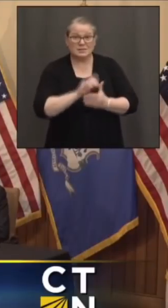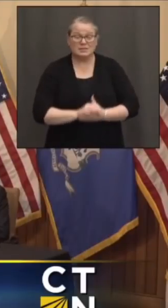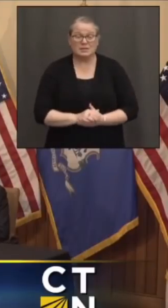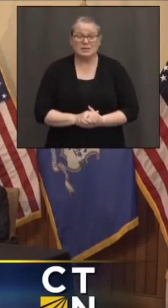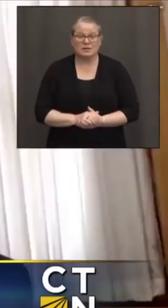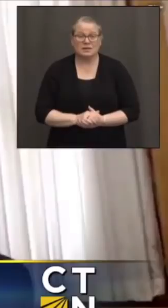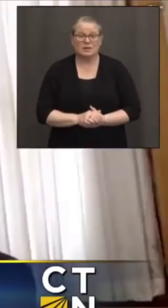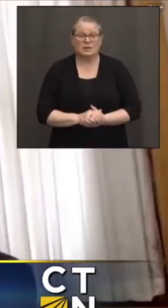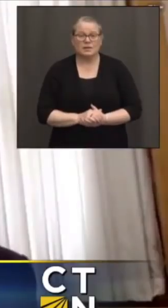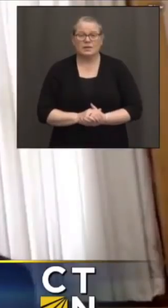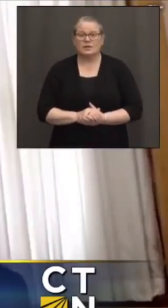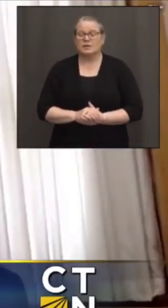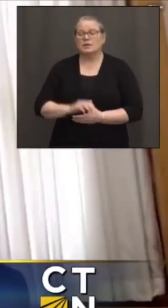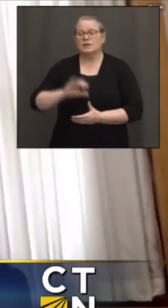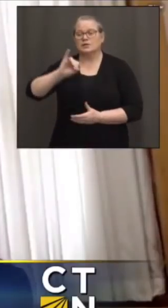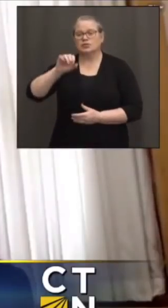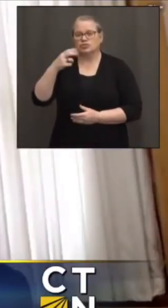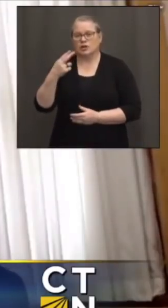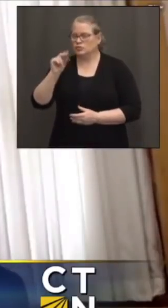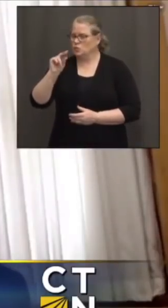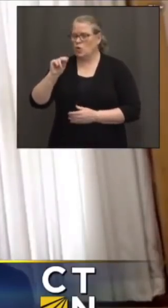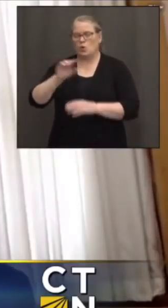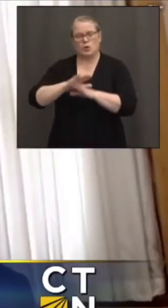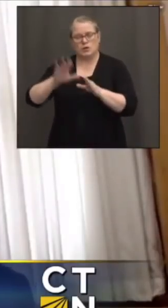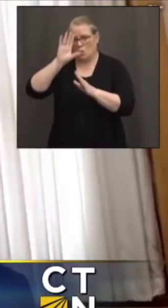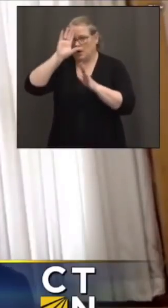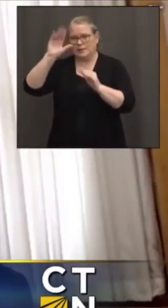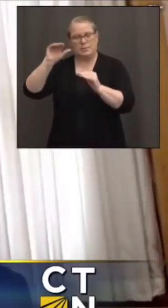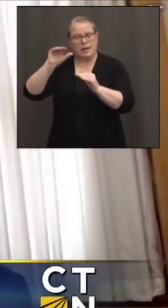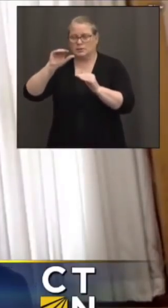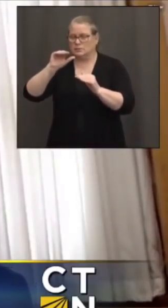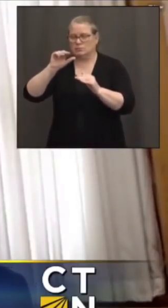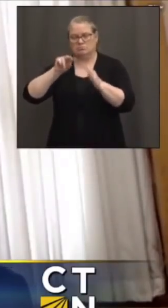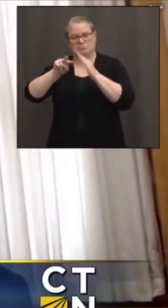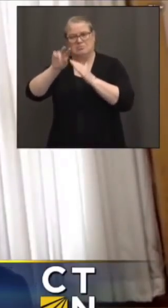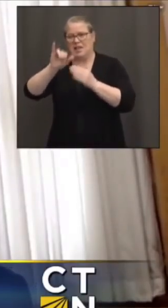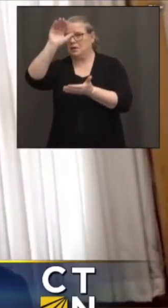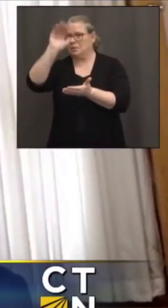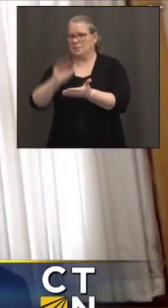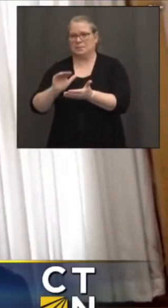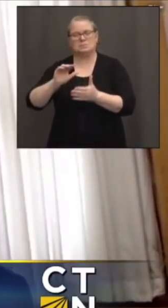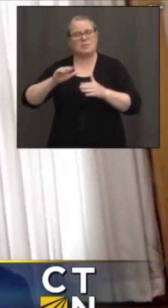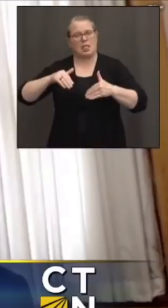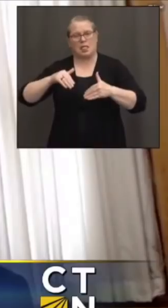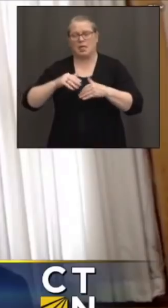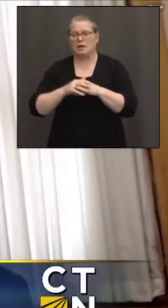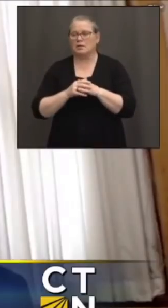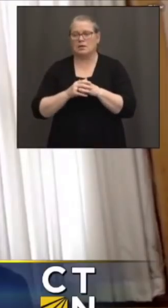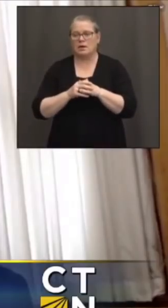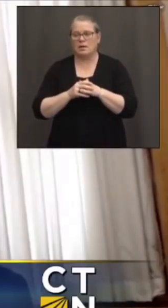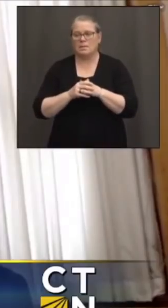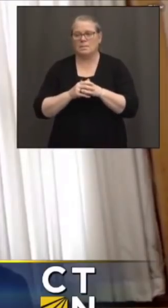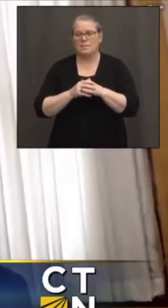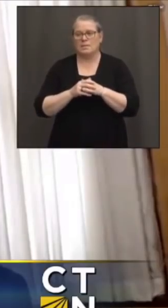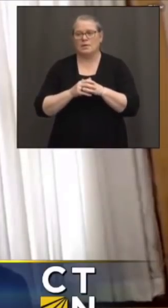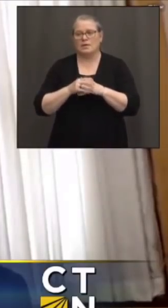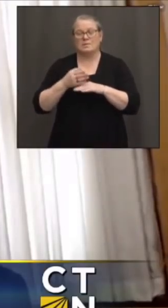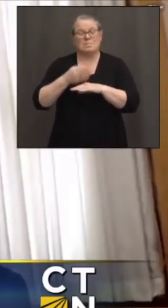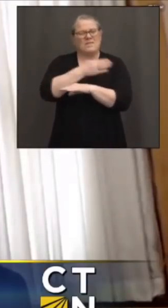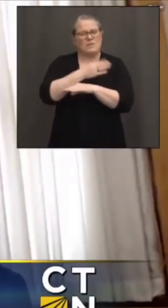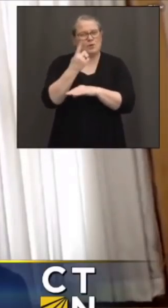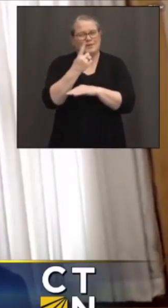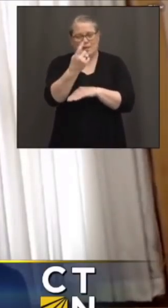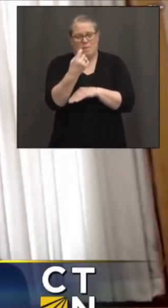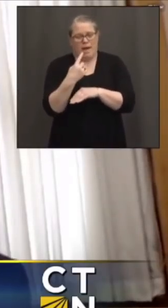Hey, Jennifer, we don't anticipate having to slow that down. As I mentioned in my answer to the prior question that there were a few other small